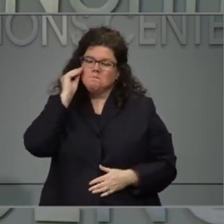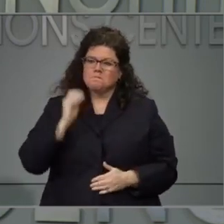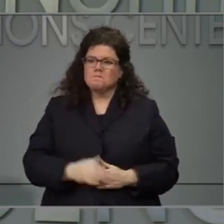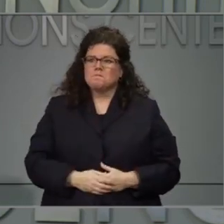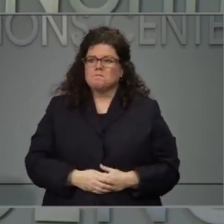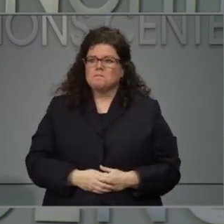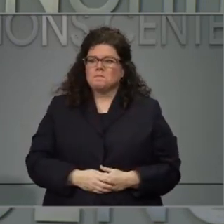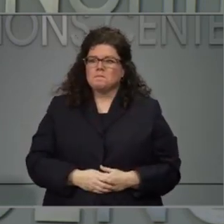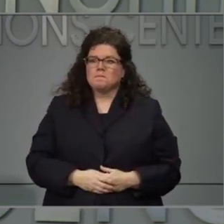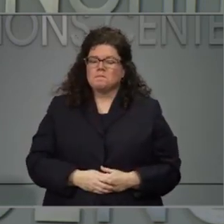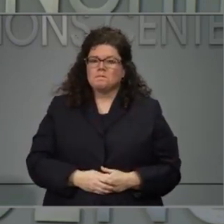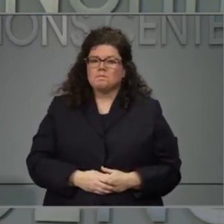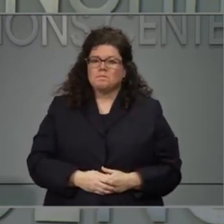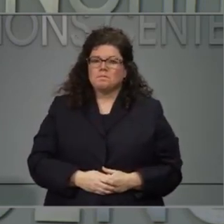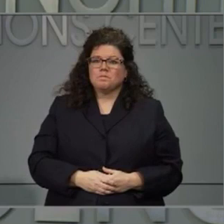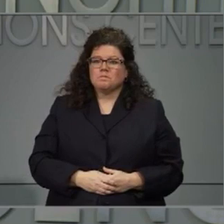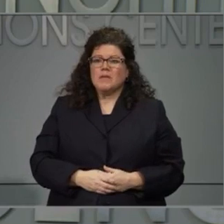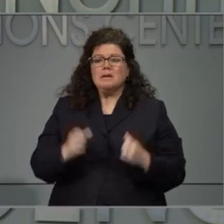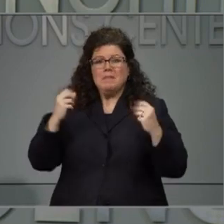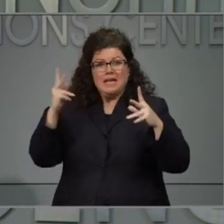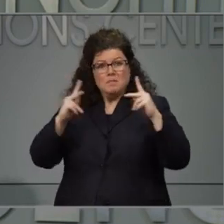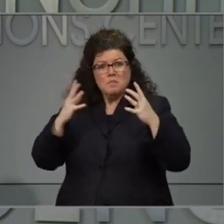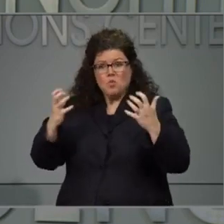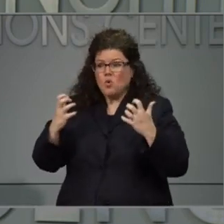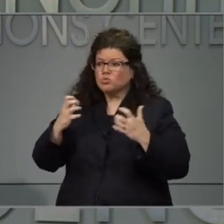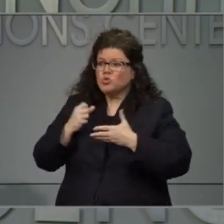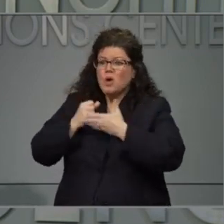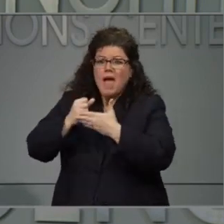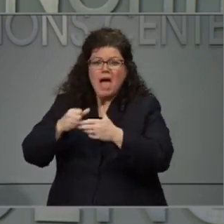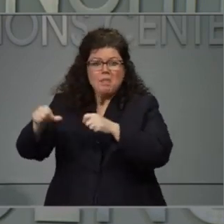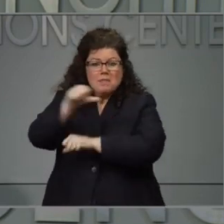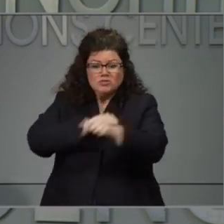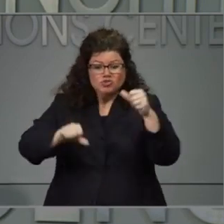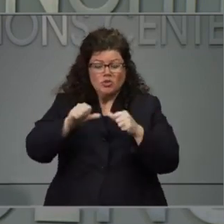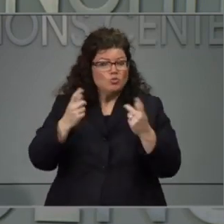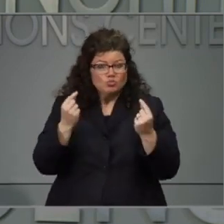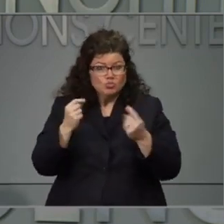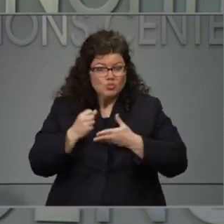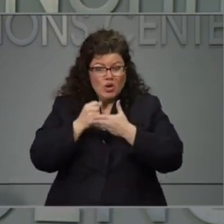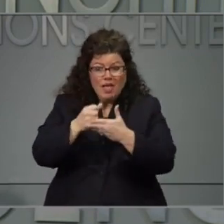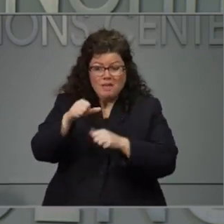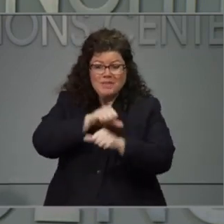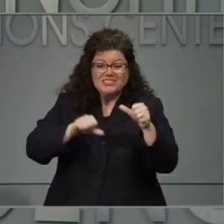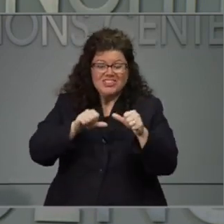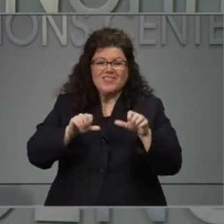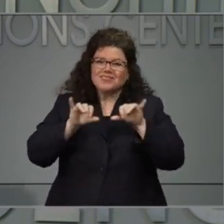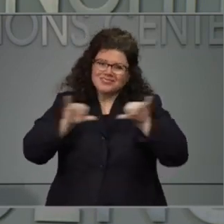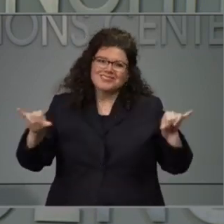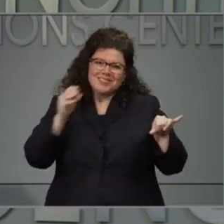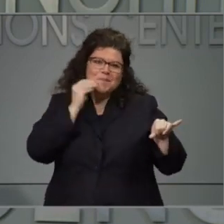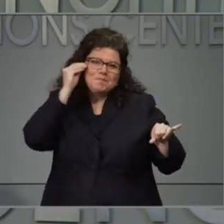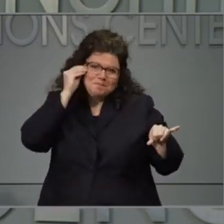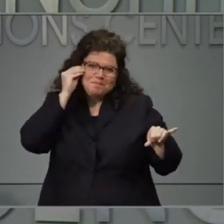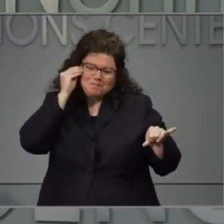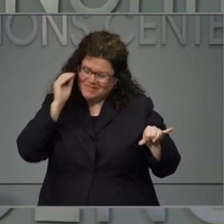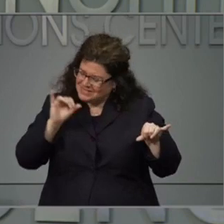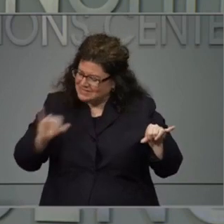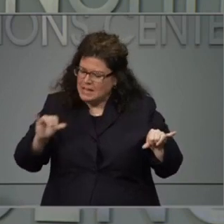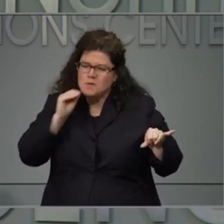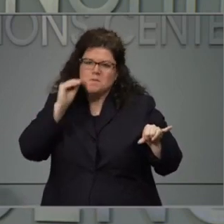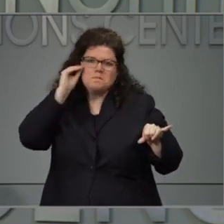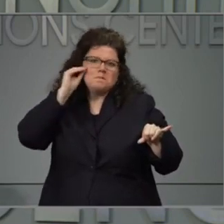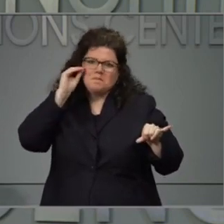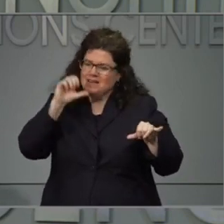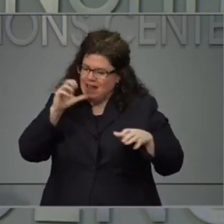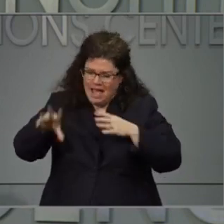want to do something to help their neighbor. And I say the number one thing you can do is stay at home as much as you possibly can.